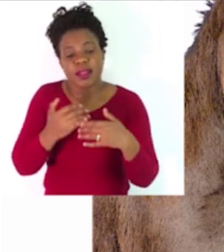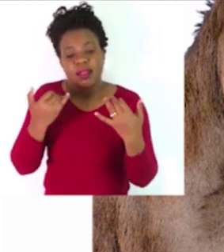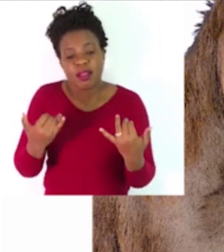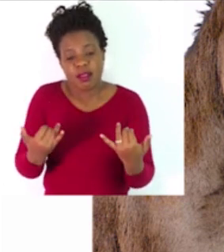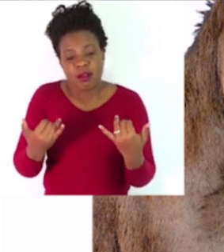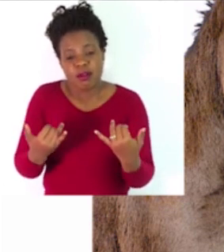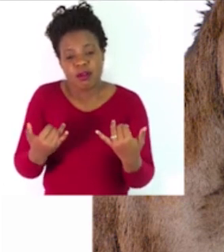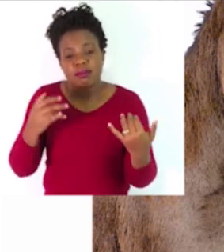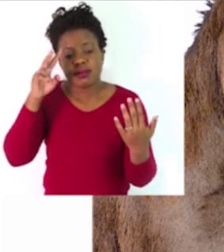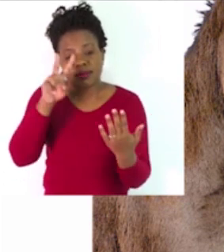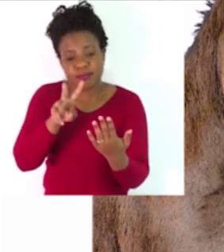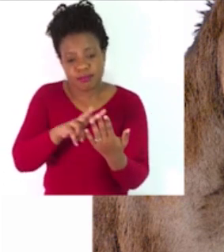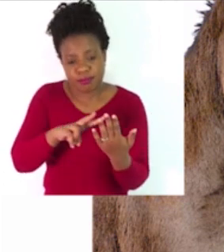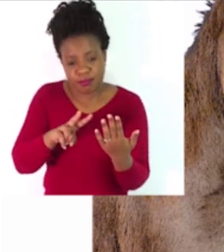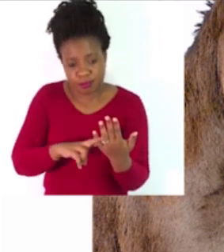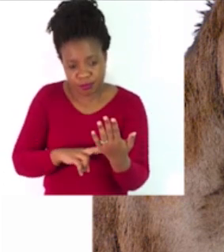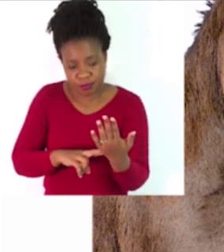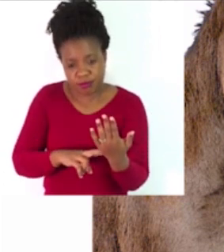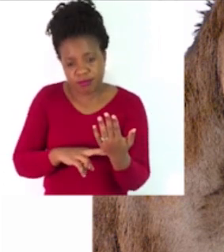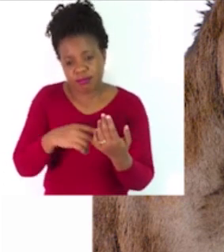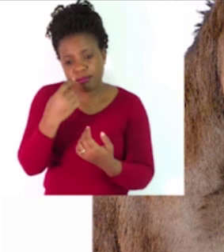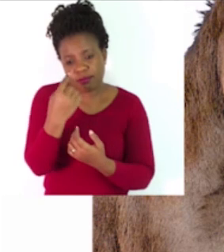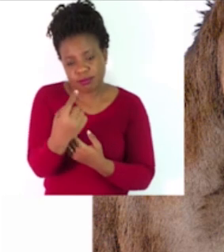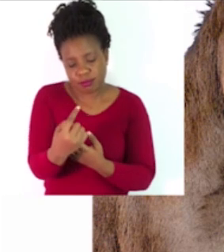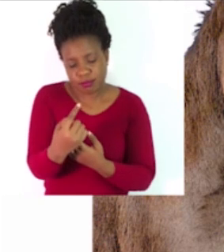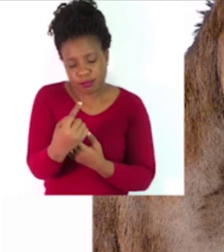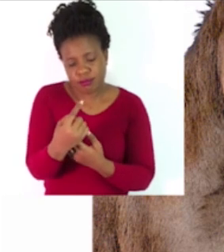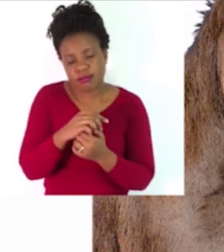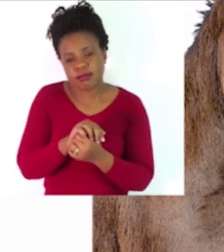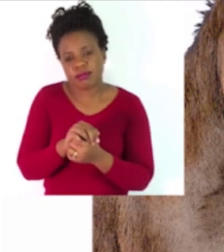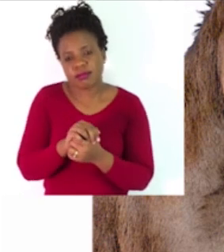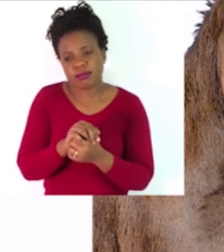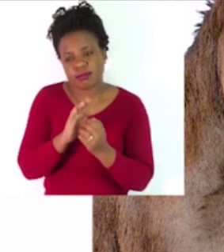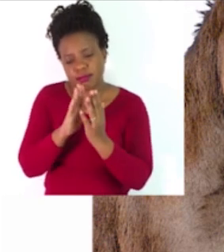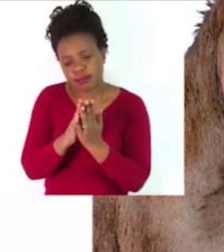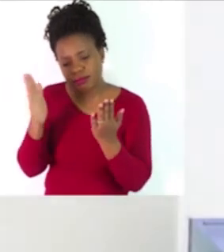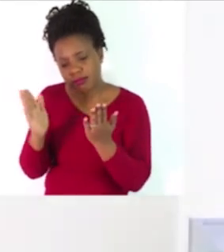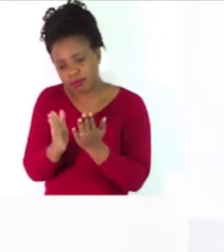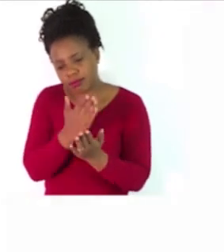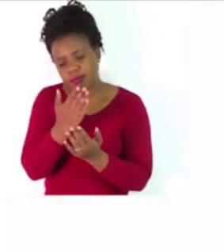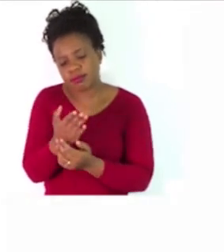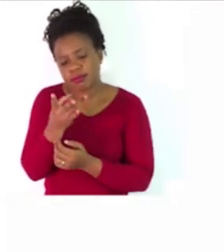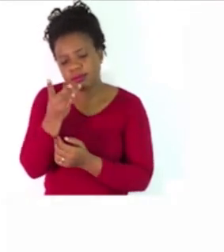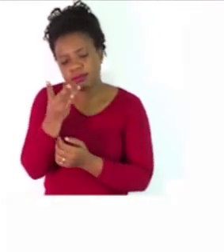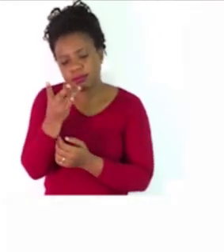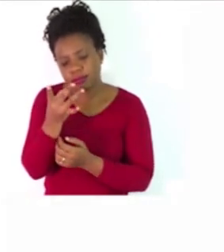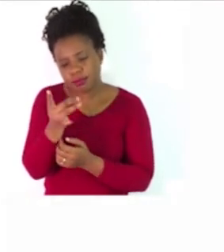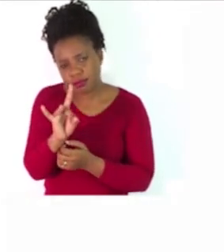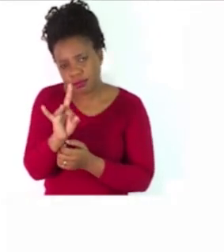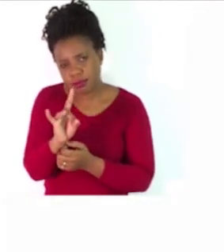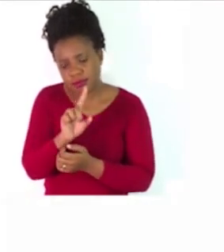read for the second time and then you turn on the next page, which is page 8, where we have